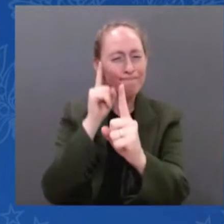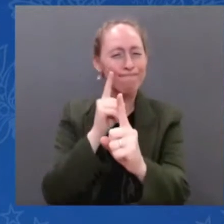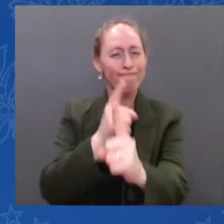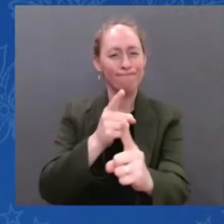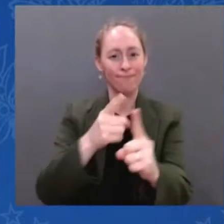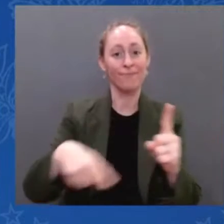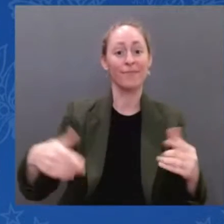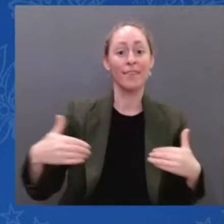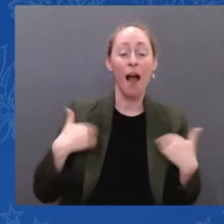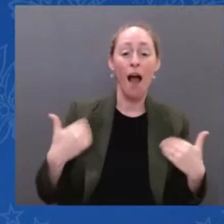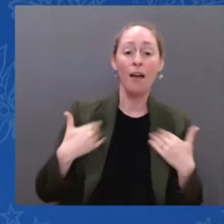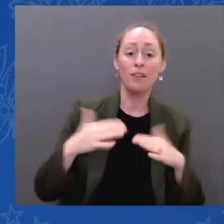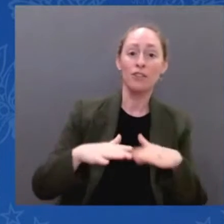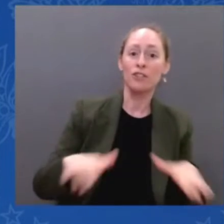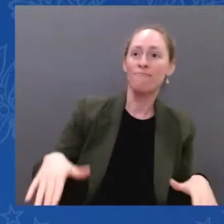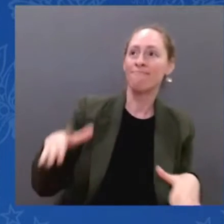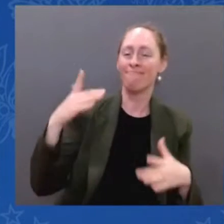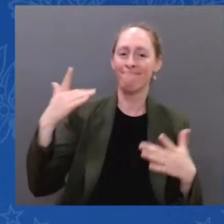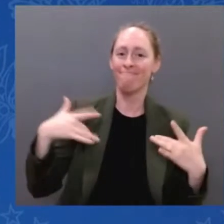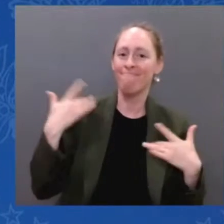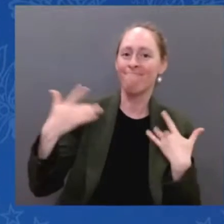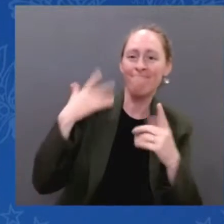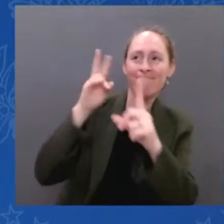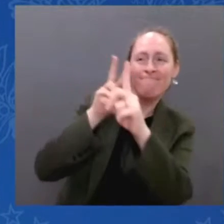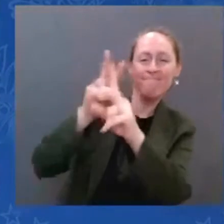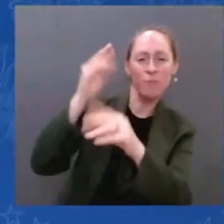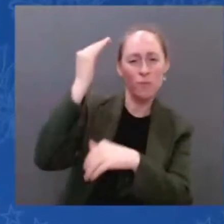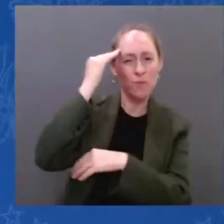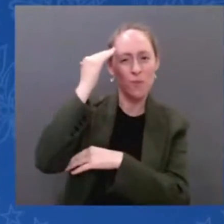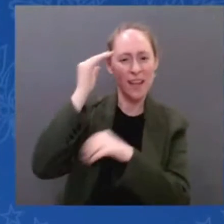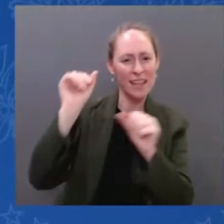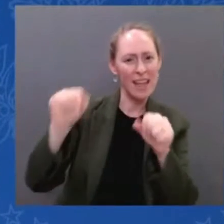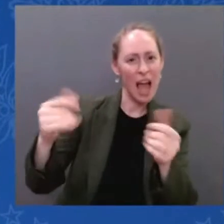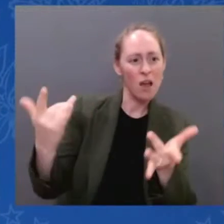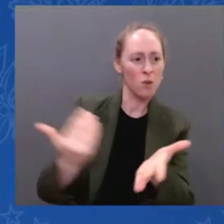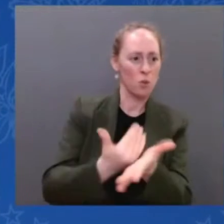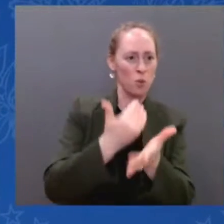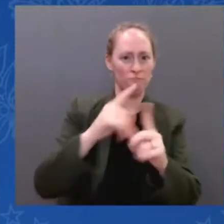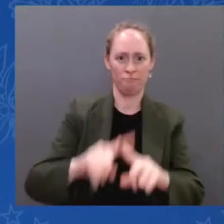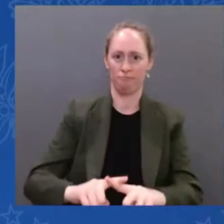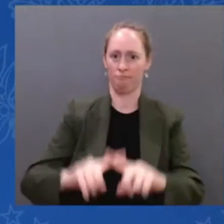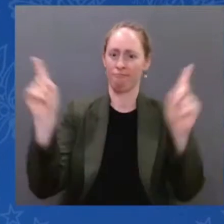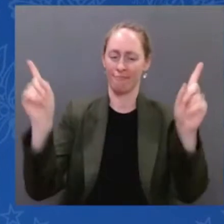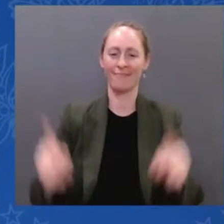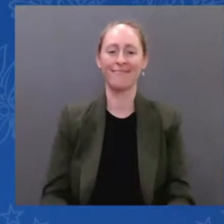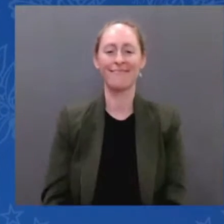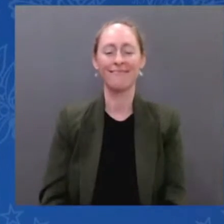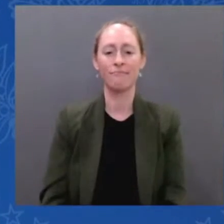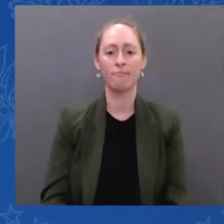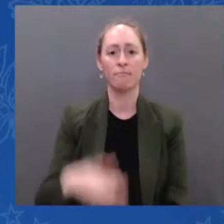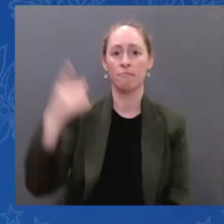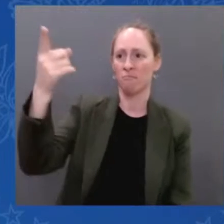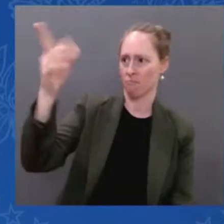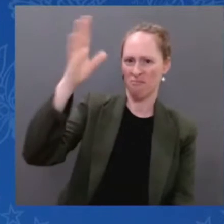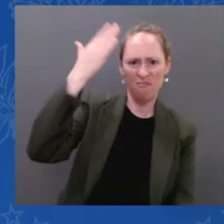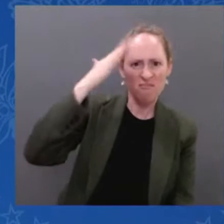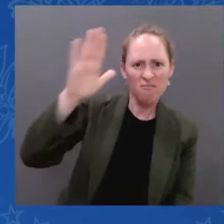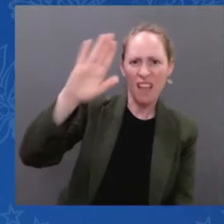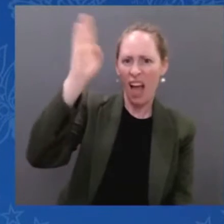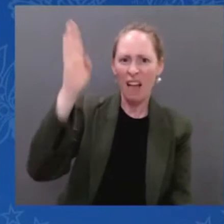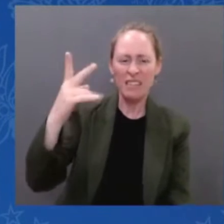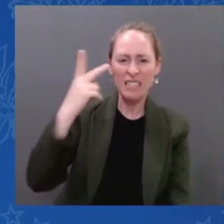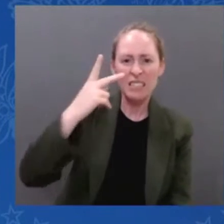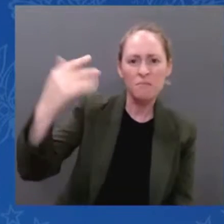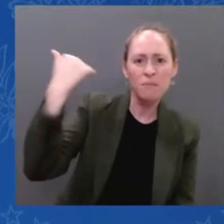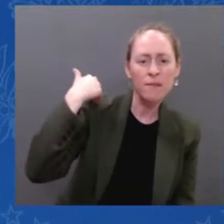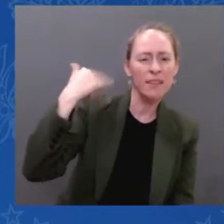We can go places no one has ever gone before. You know, you've heard me say over and over again, America is defined